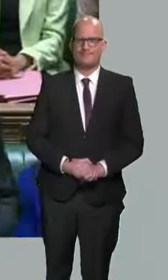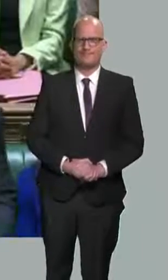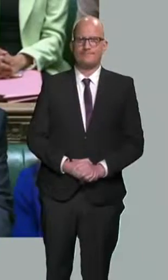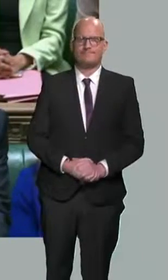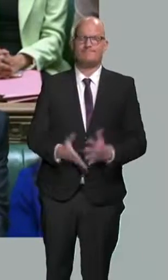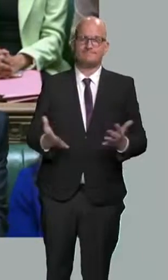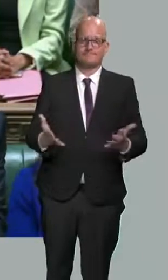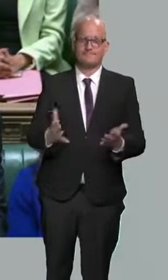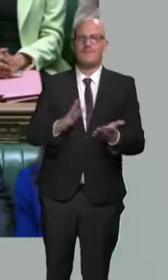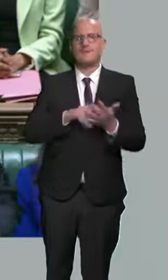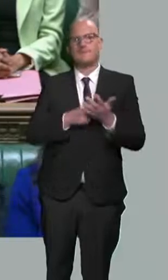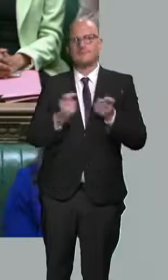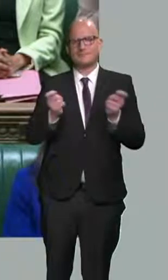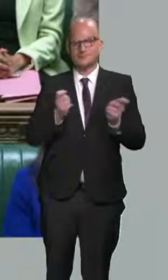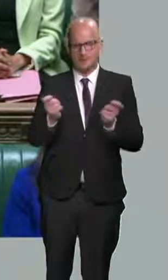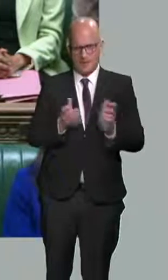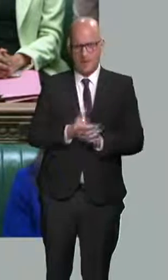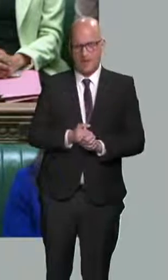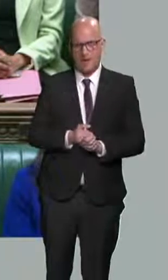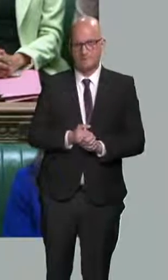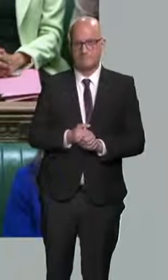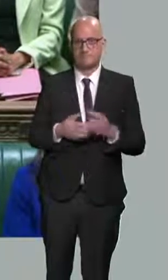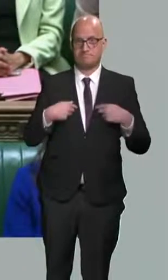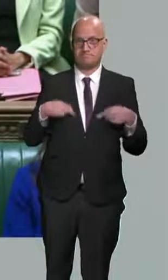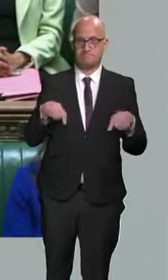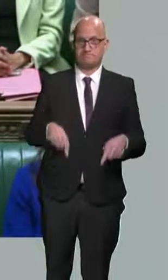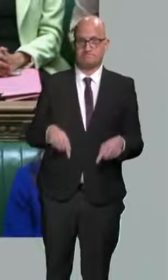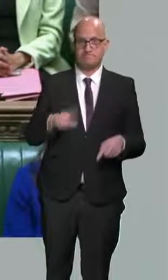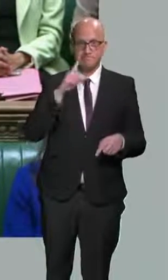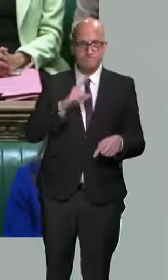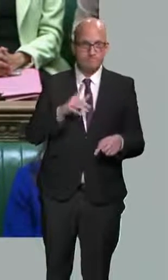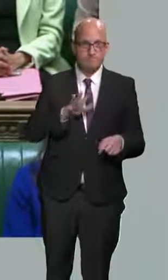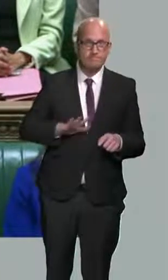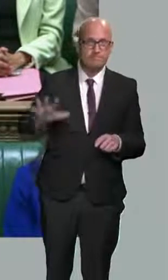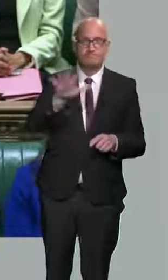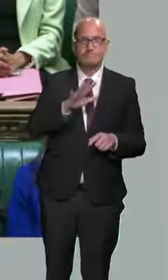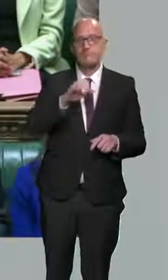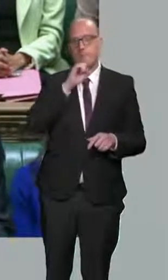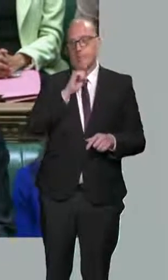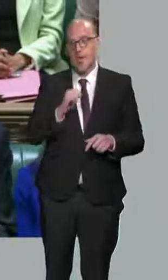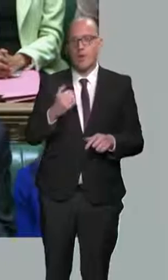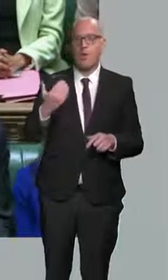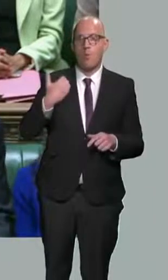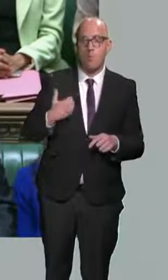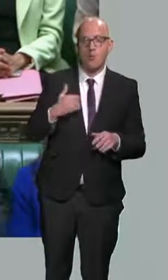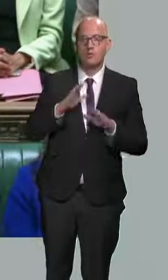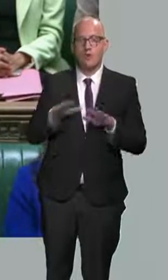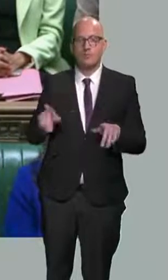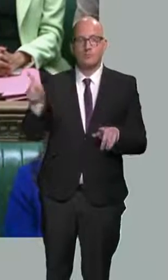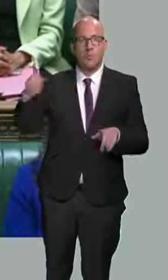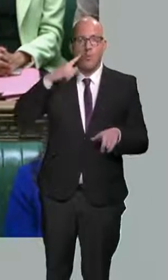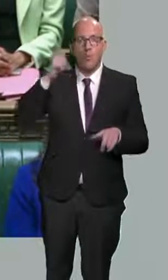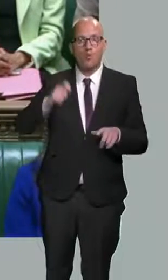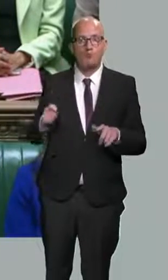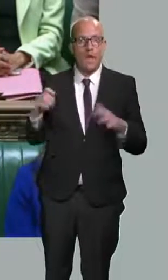Mr Speaker, as I stand here, men, women and children are huddled in basements across Ukraine seeking